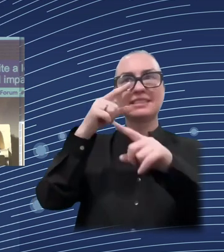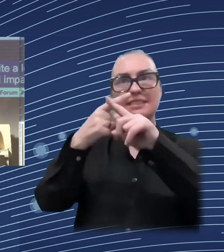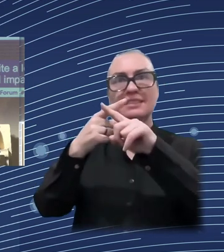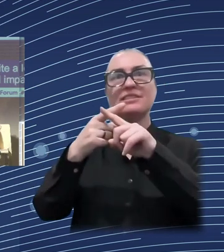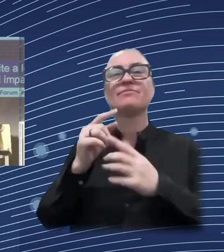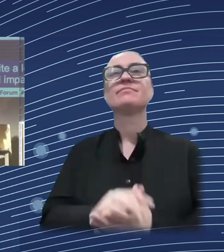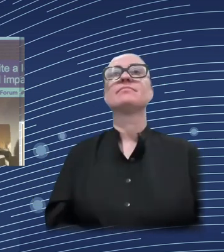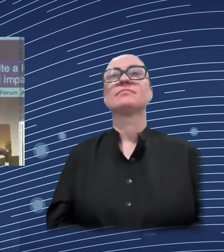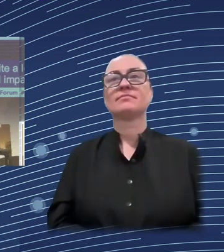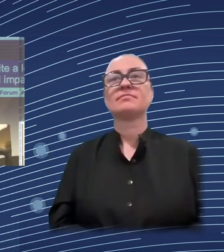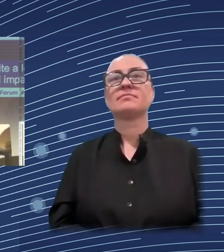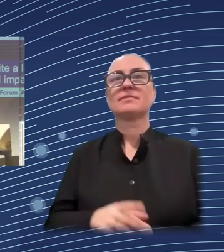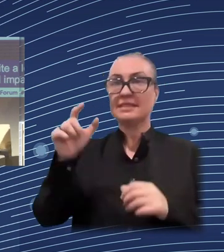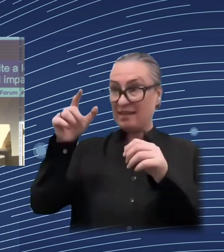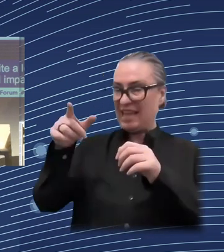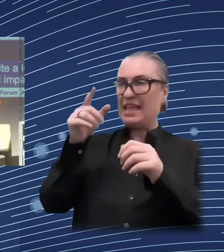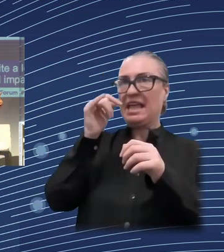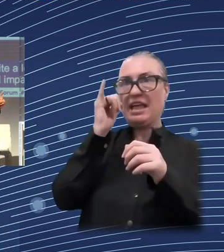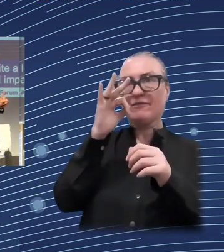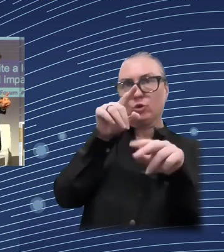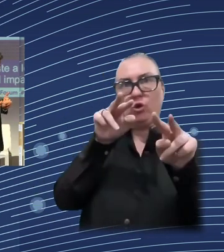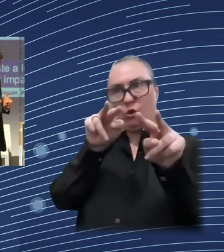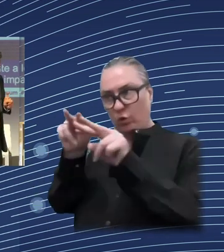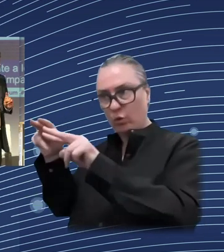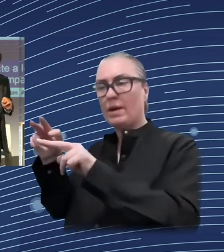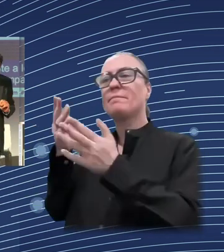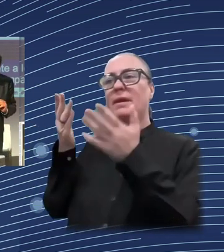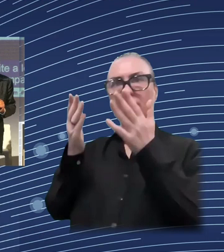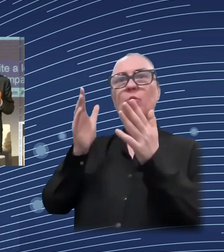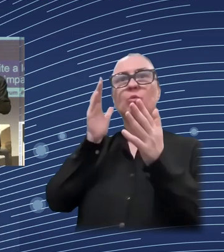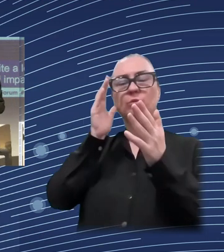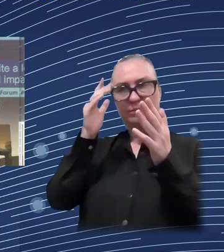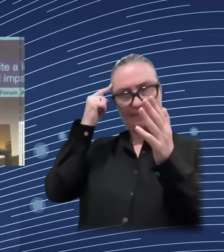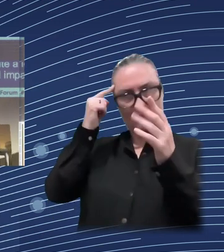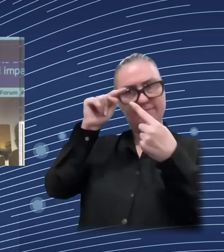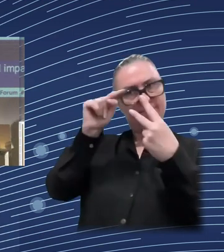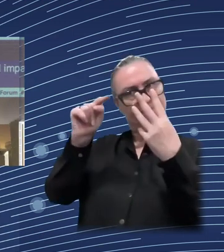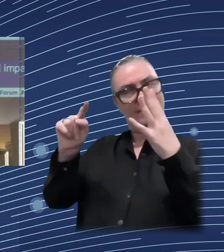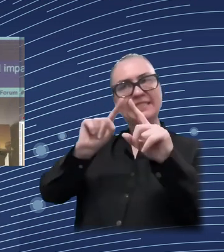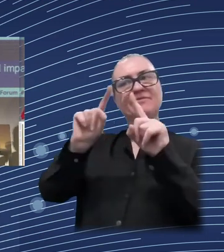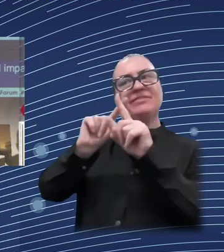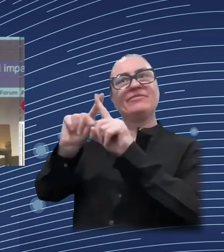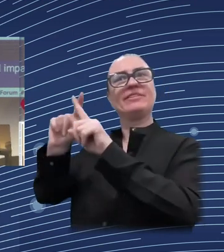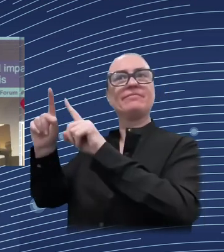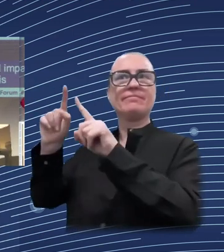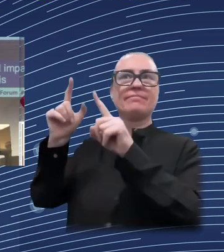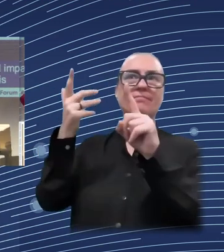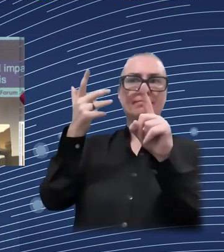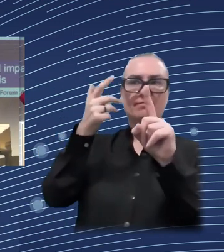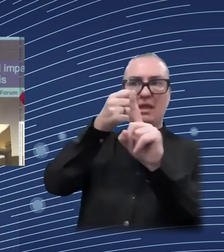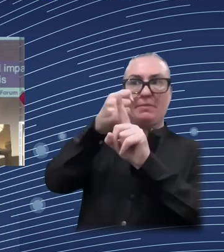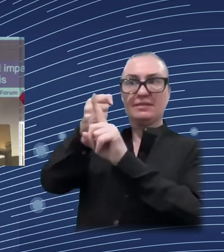instance. Now, this doesn't prevent and this doesn't contradict the idea that if you